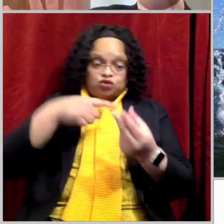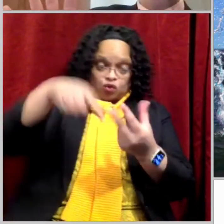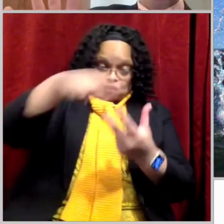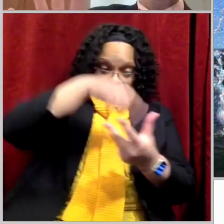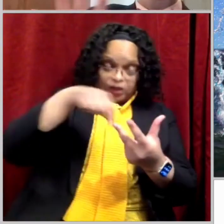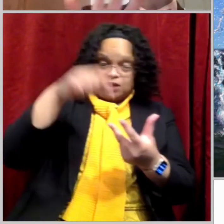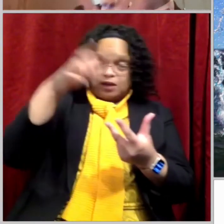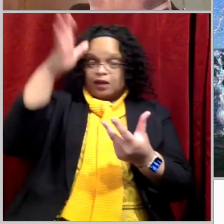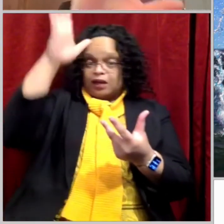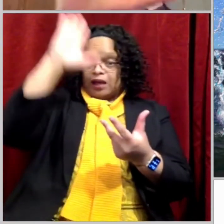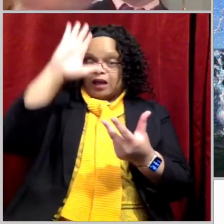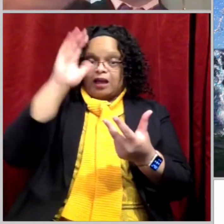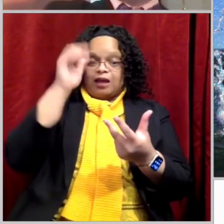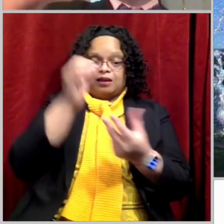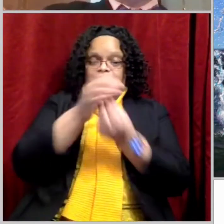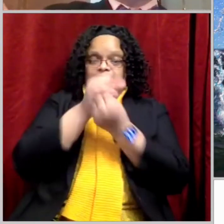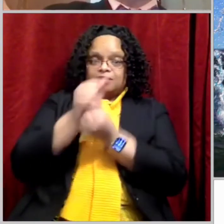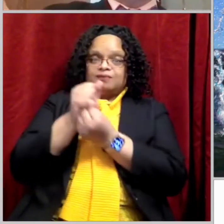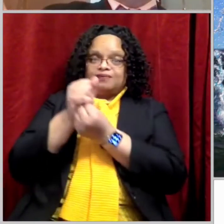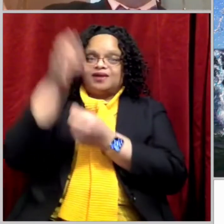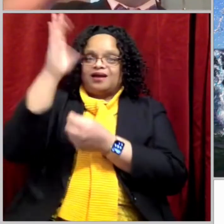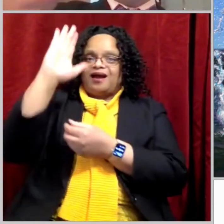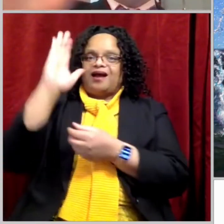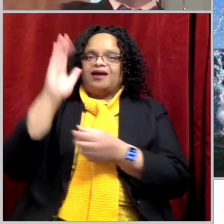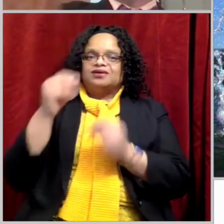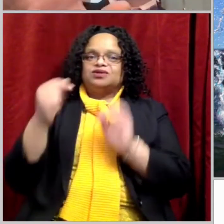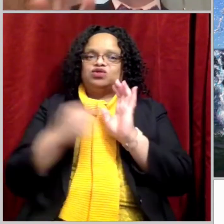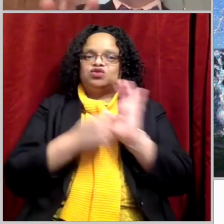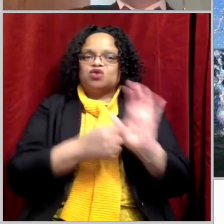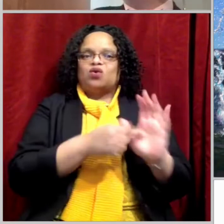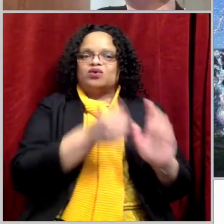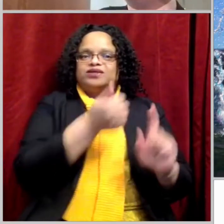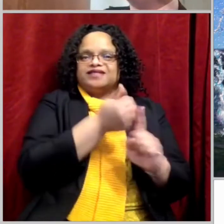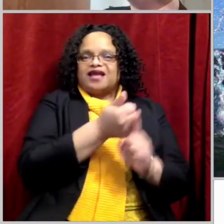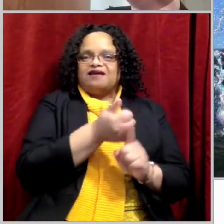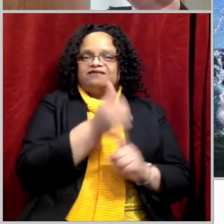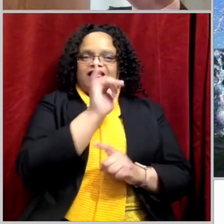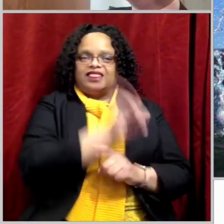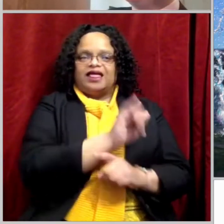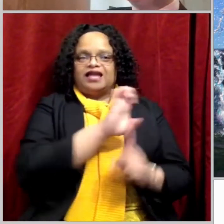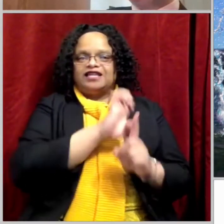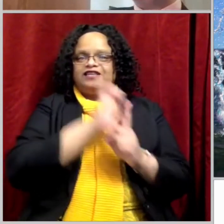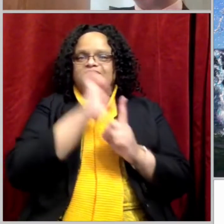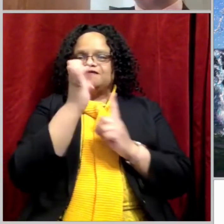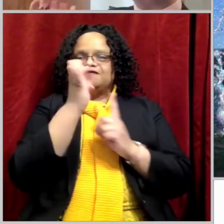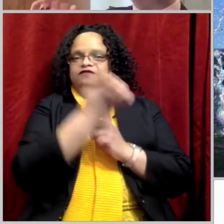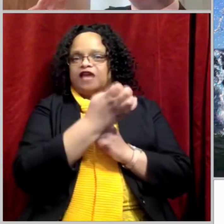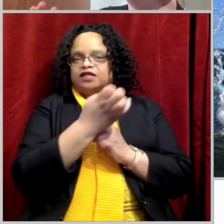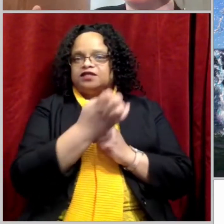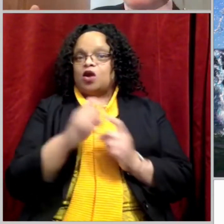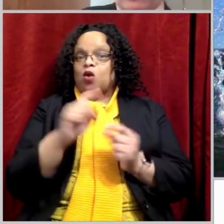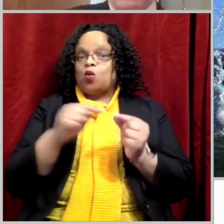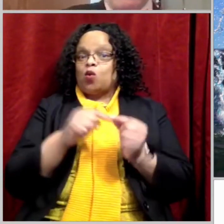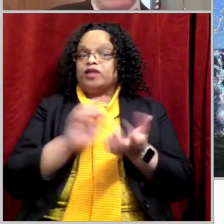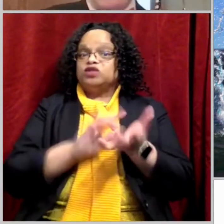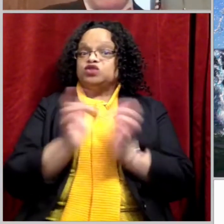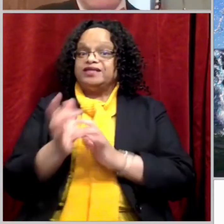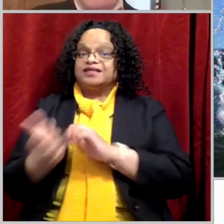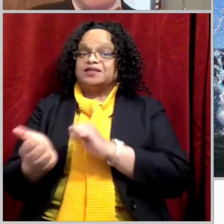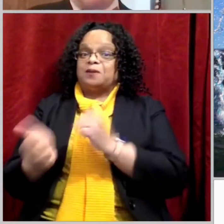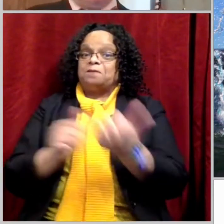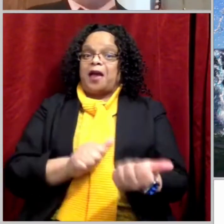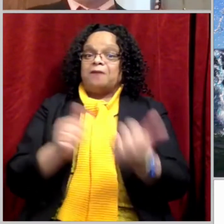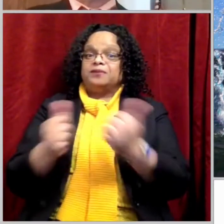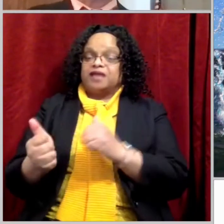Godhead make themselves manifest at this particular point in time when Jesus is launching